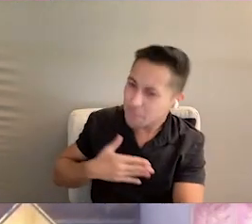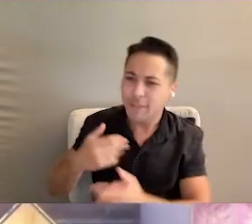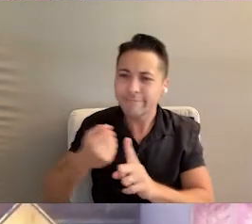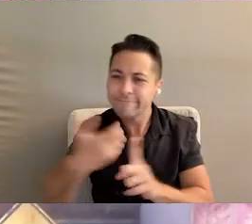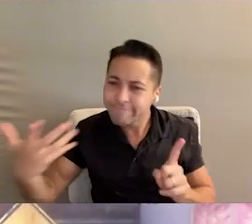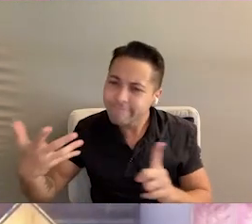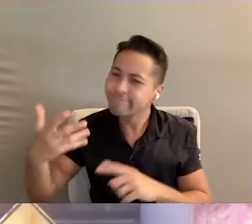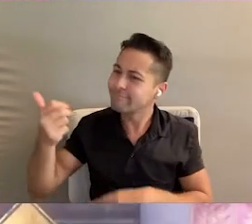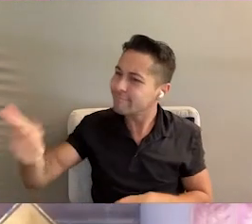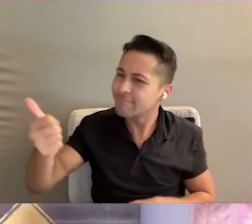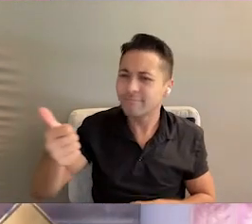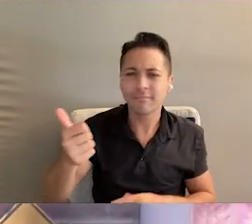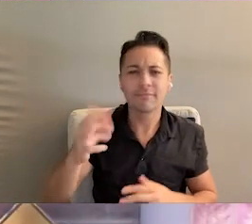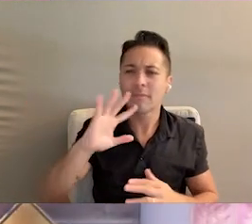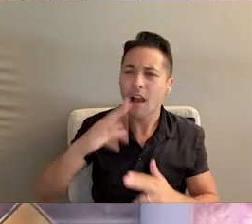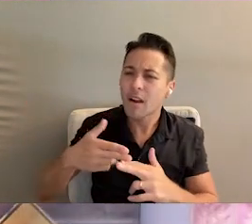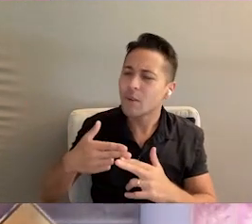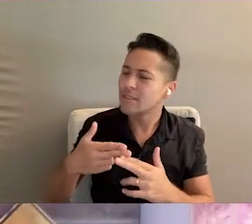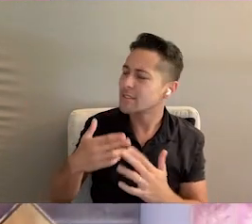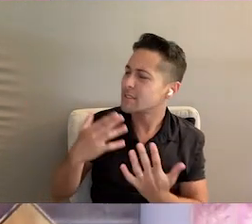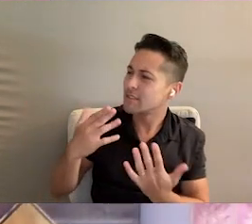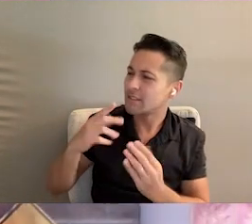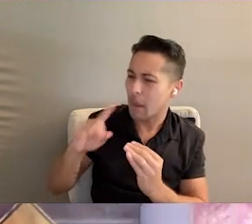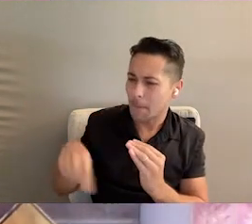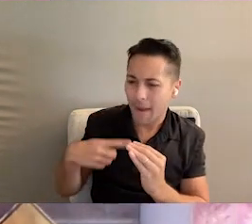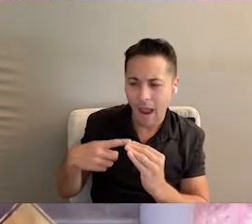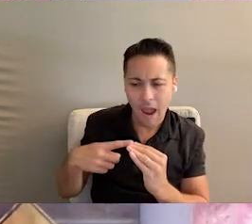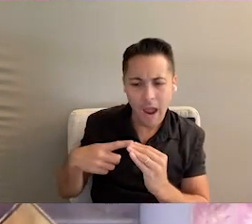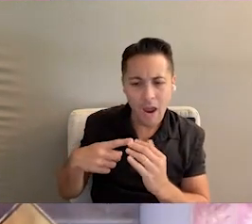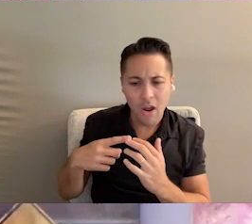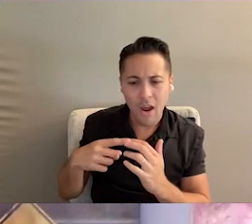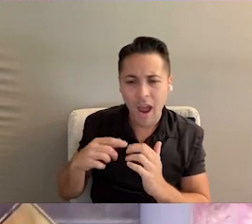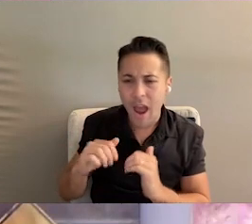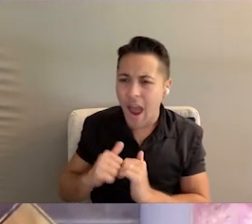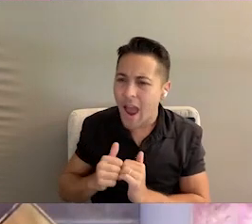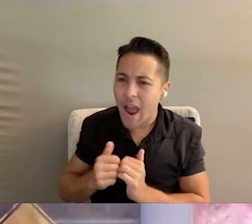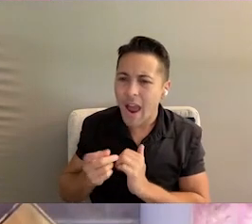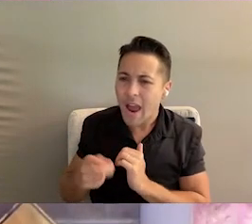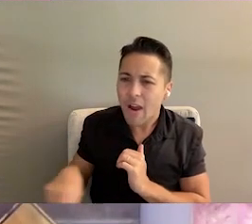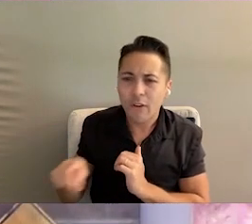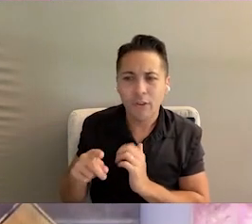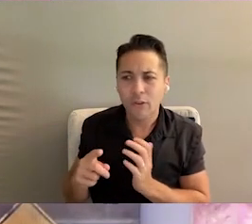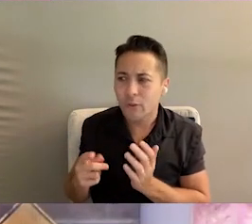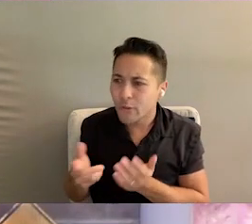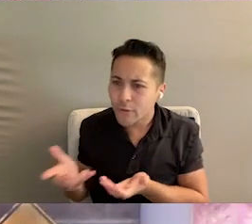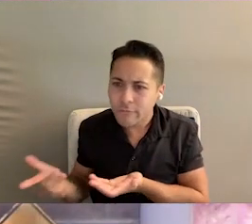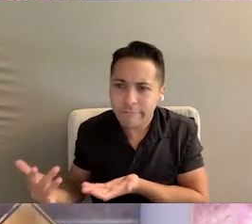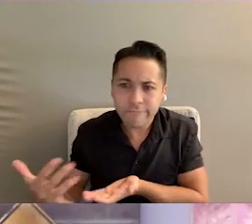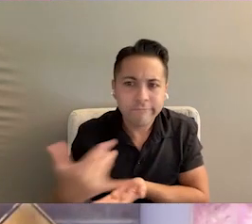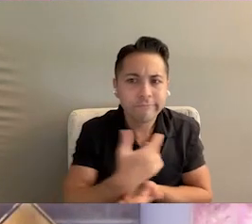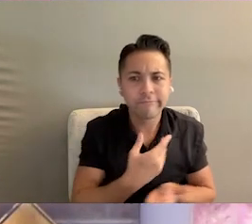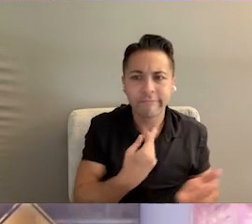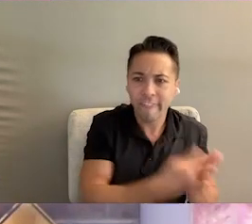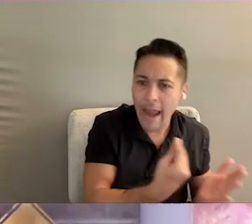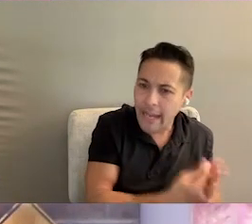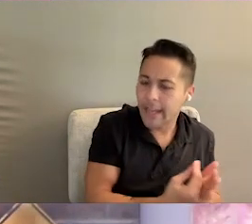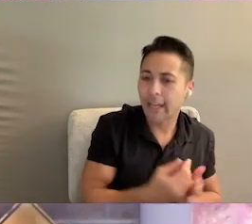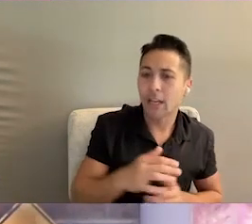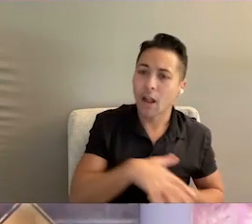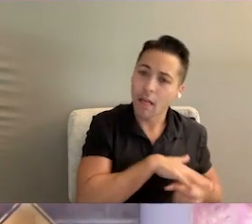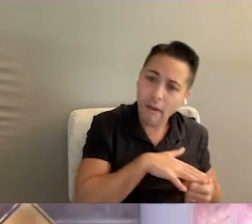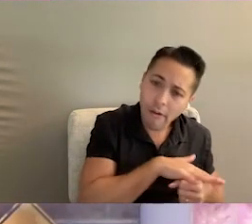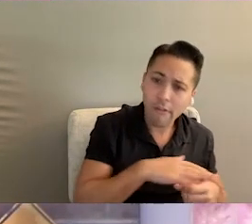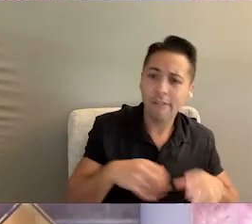share a little bit more about your organization. And talk to us a bit more about how you guys braid together multiple funding streams. braid together